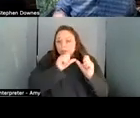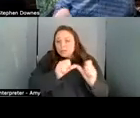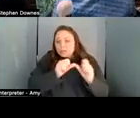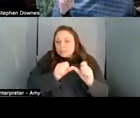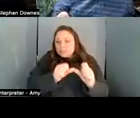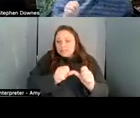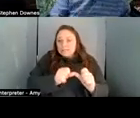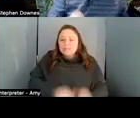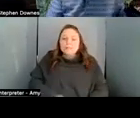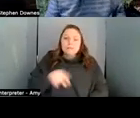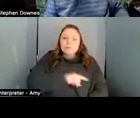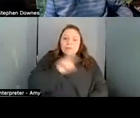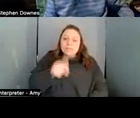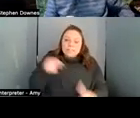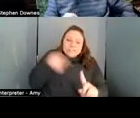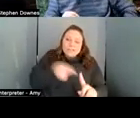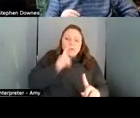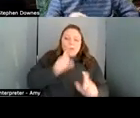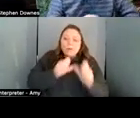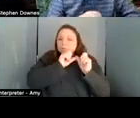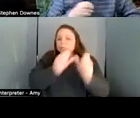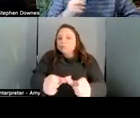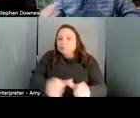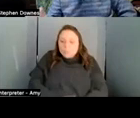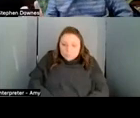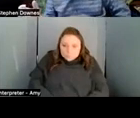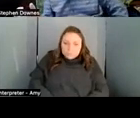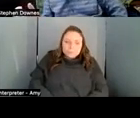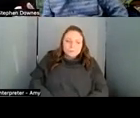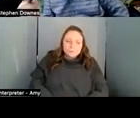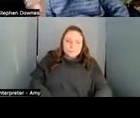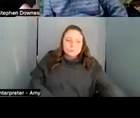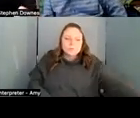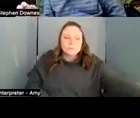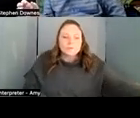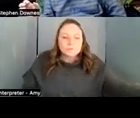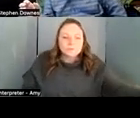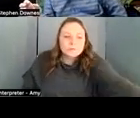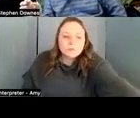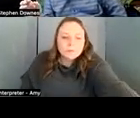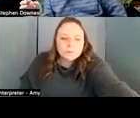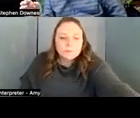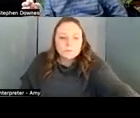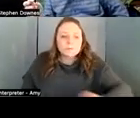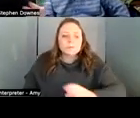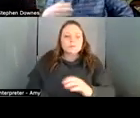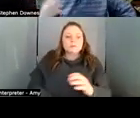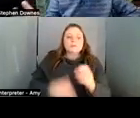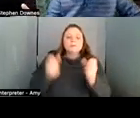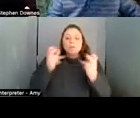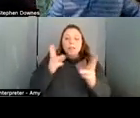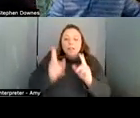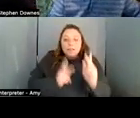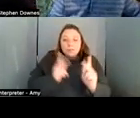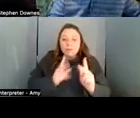need objects that stick around now a lot of people talk about the metaverse as things like